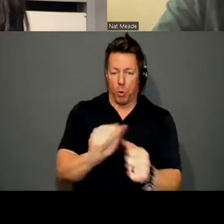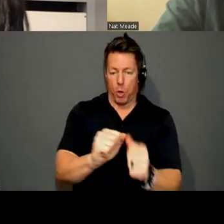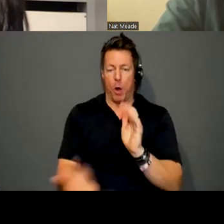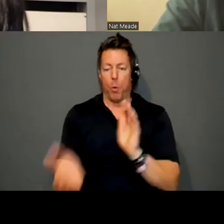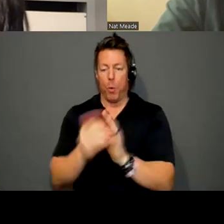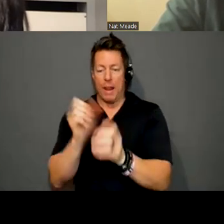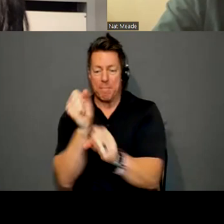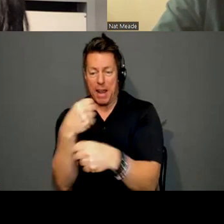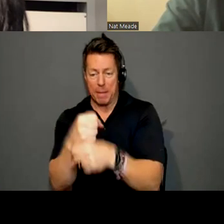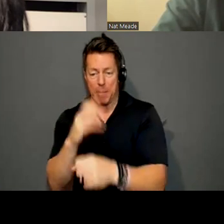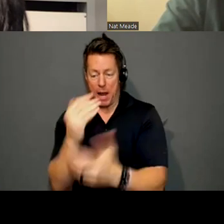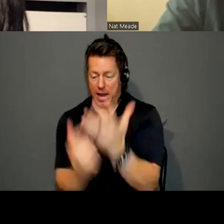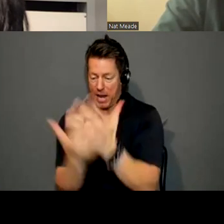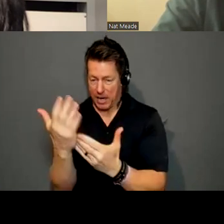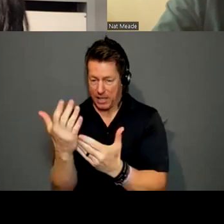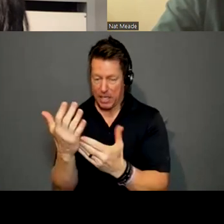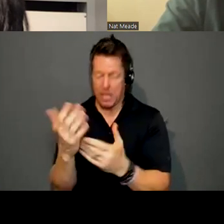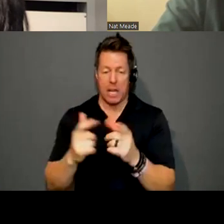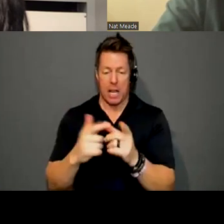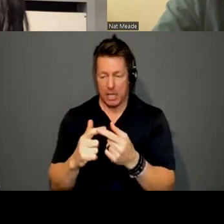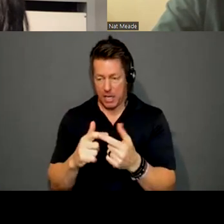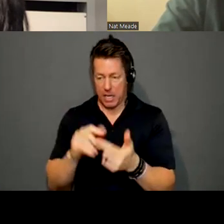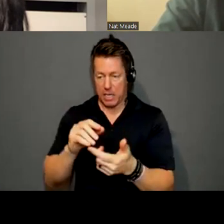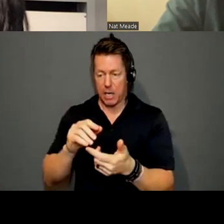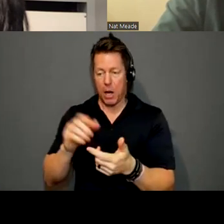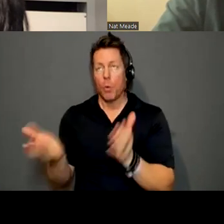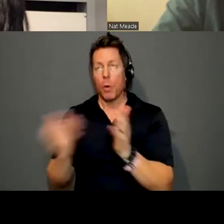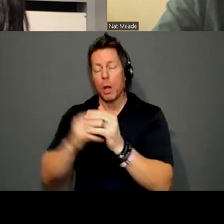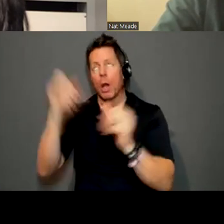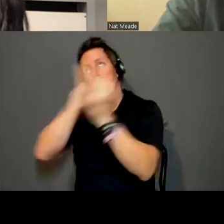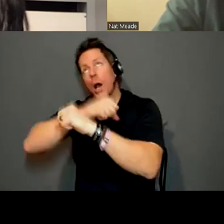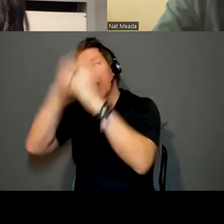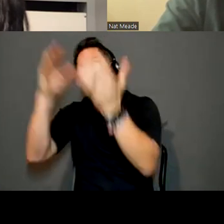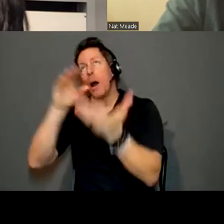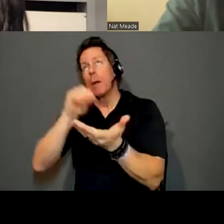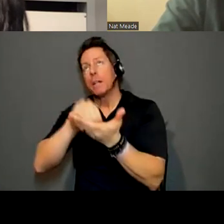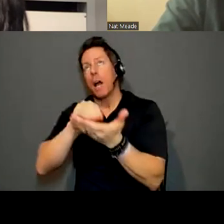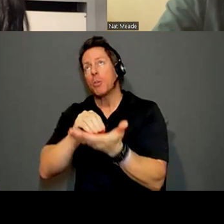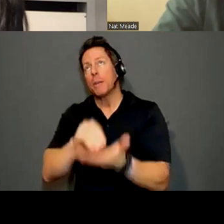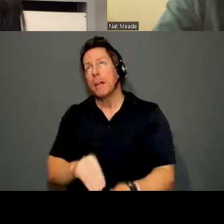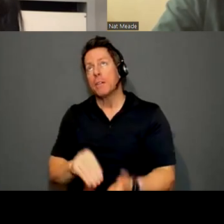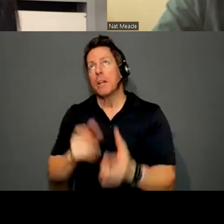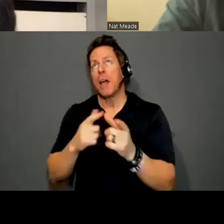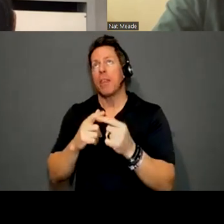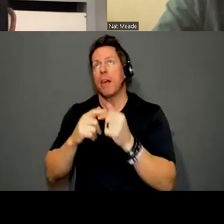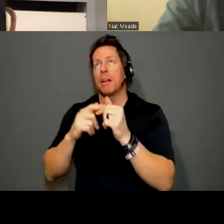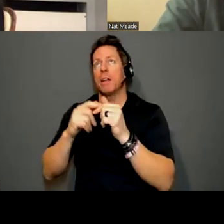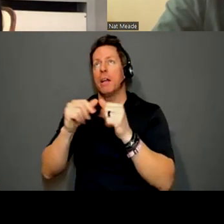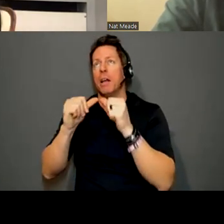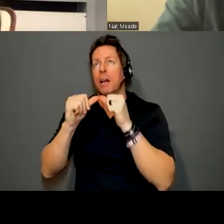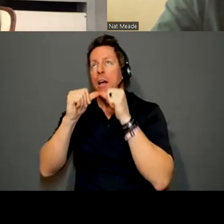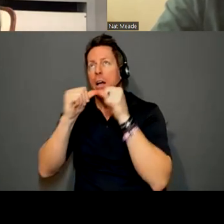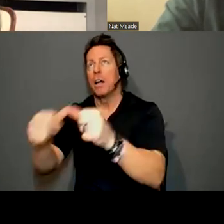recontextualized through documentation. And then being internalized online. I just, I think that that's an